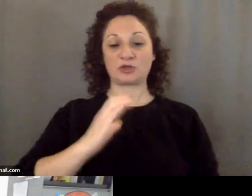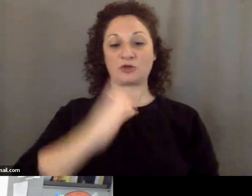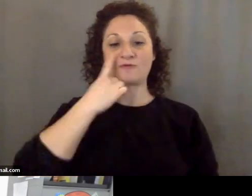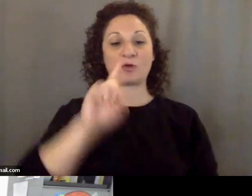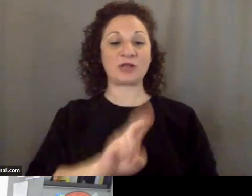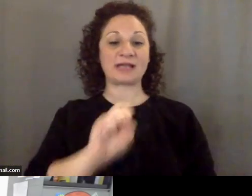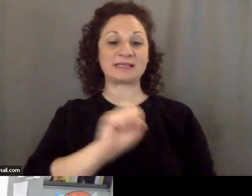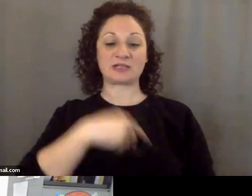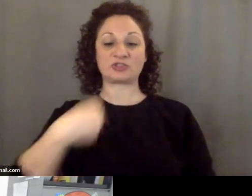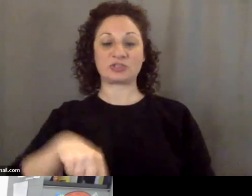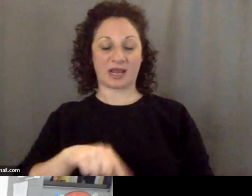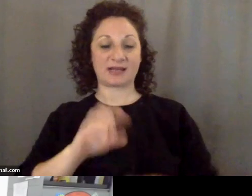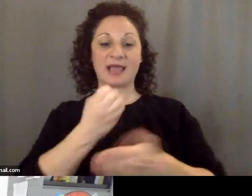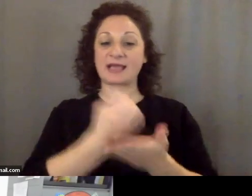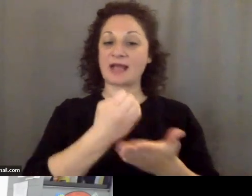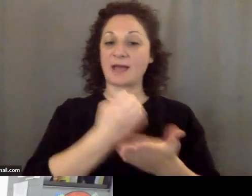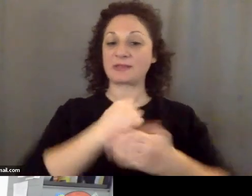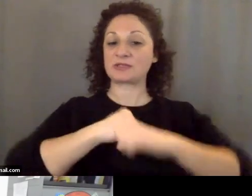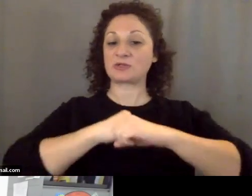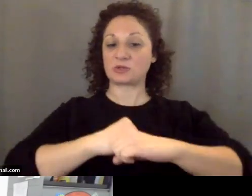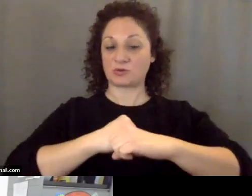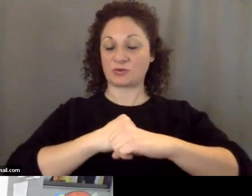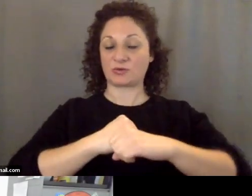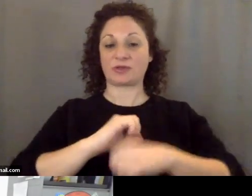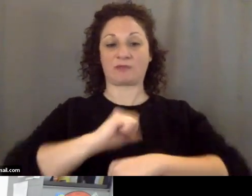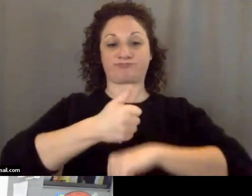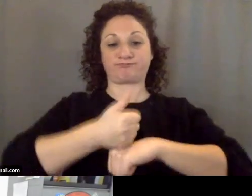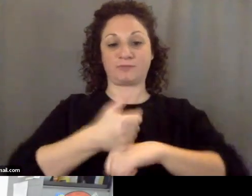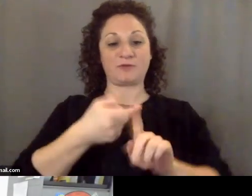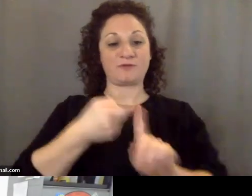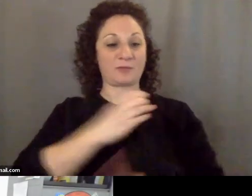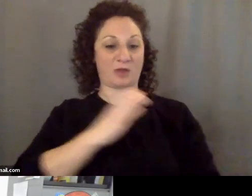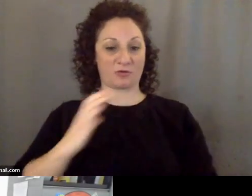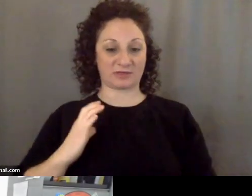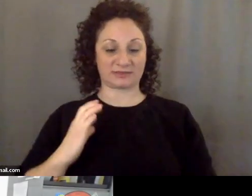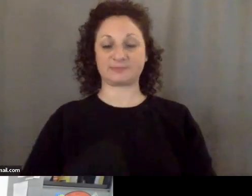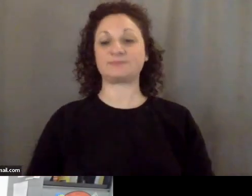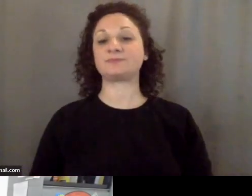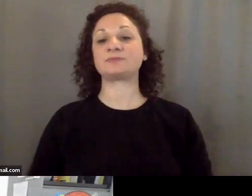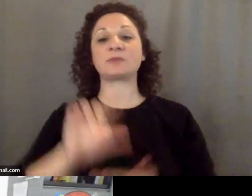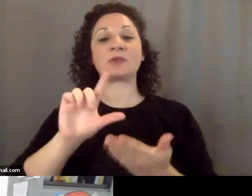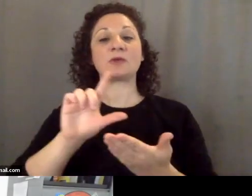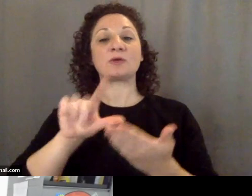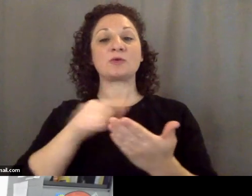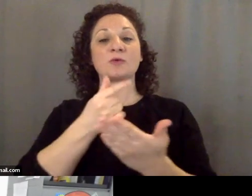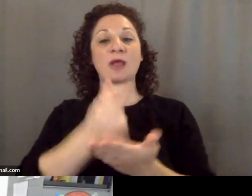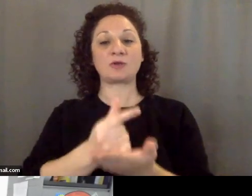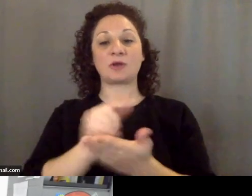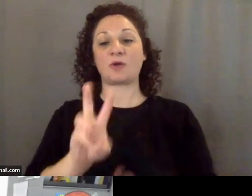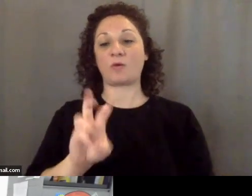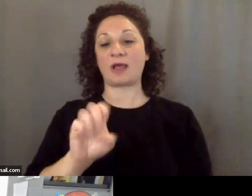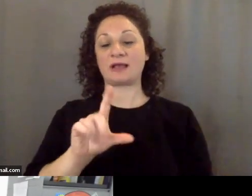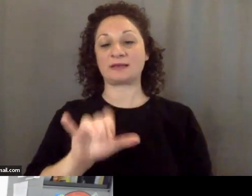Security Review Commission, which is established by the U.S. Congress. A graduate of Wellesley College and Harvard